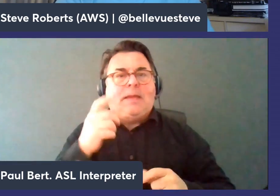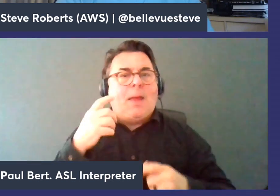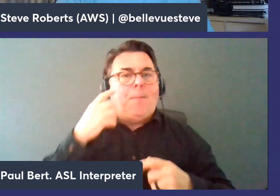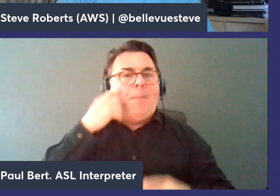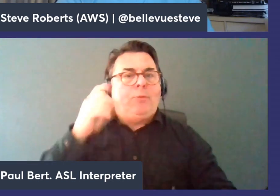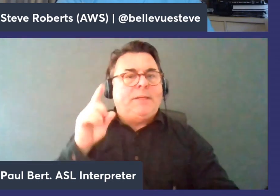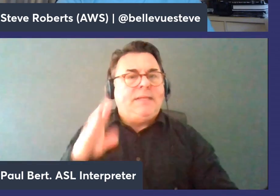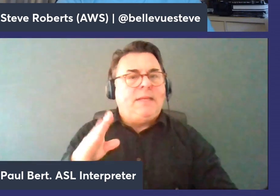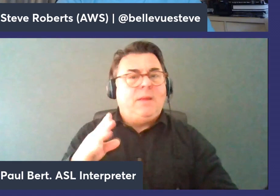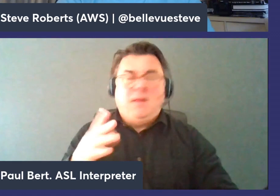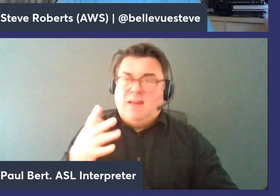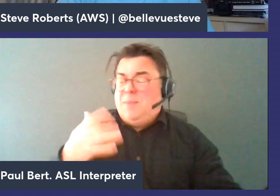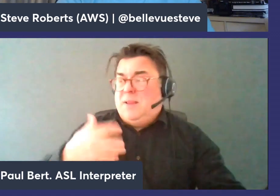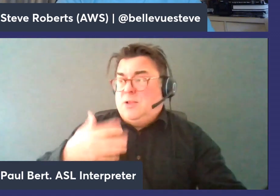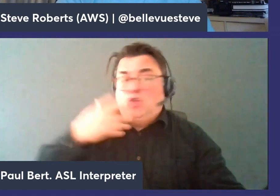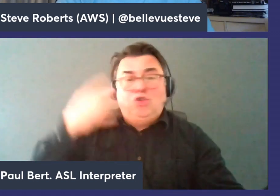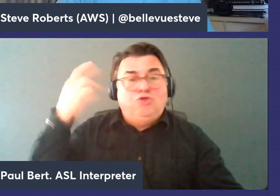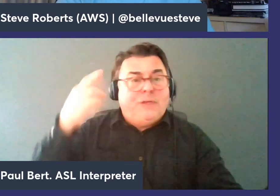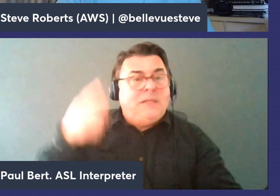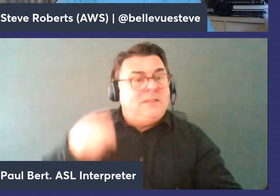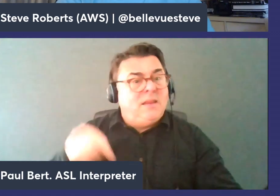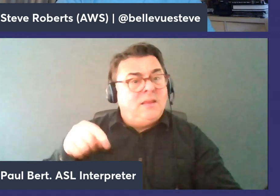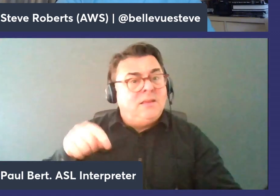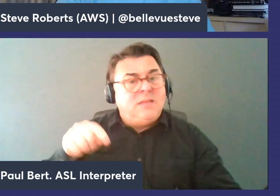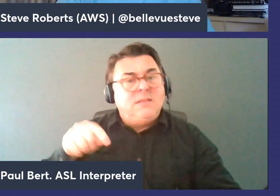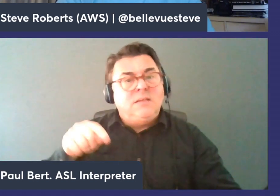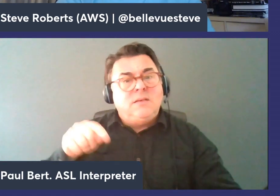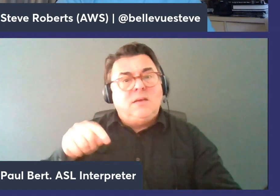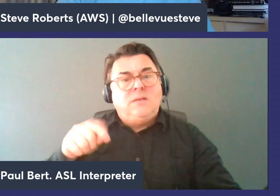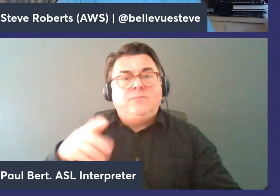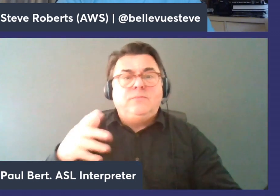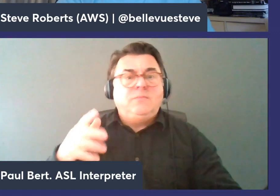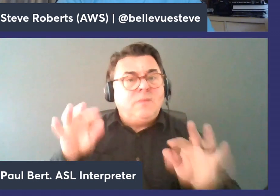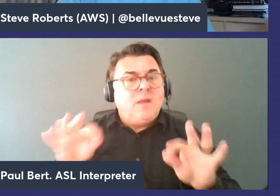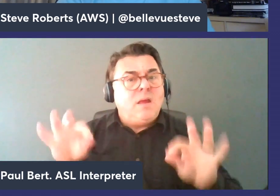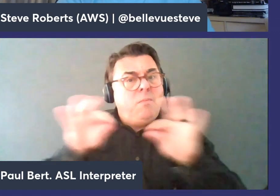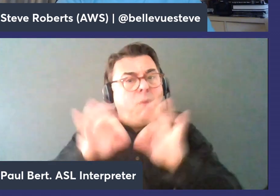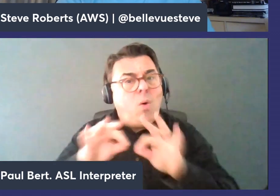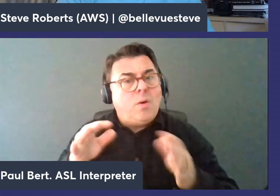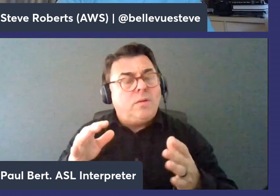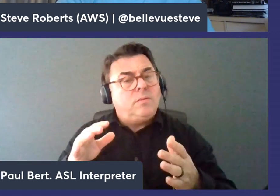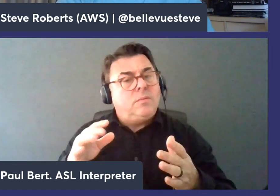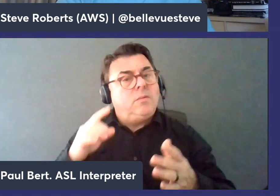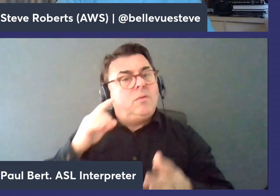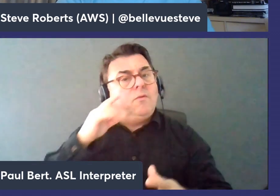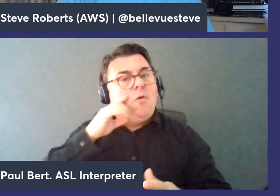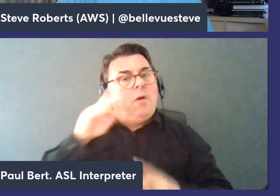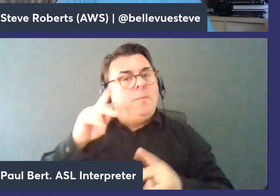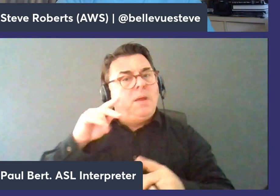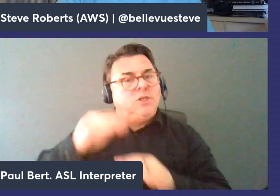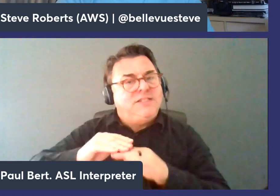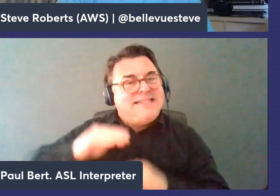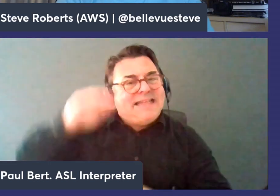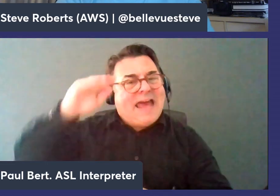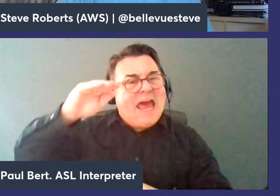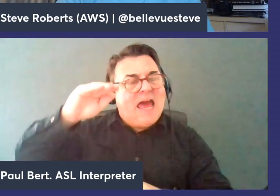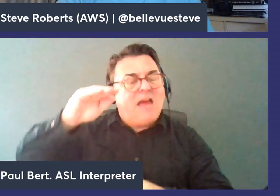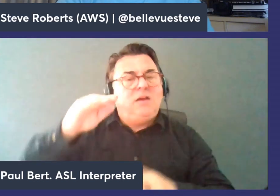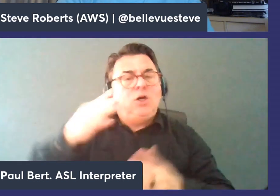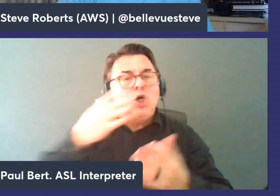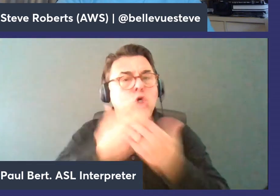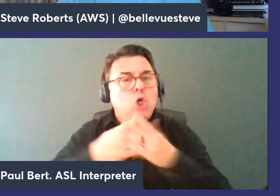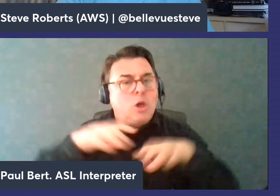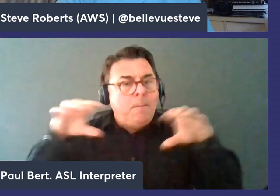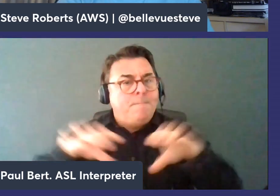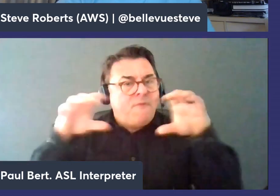uh rightfully so i mean this is this is very uh important piece of of anybody's stack i believe a highly performant you know